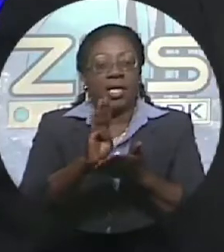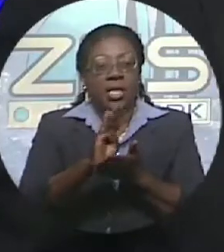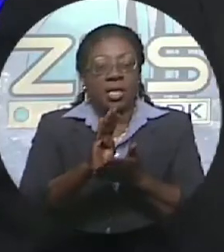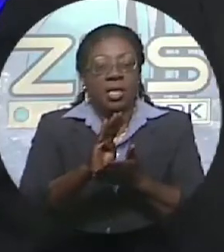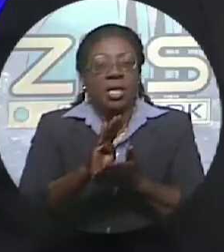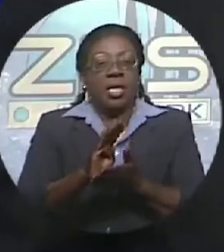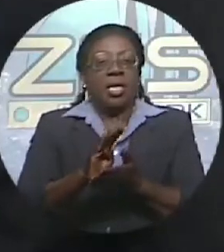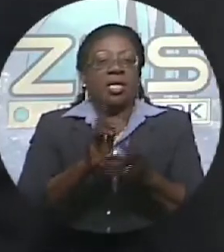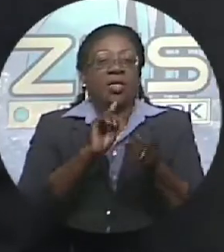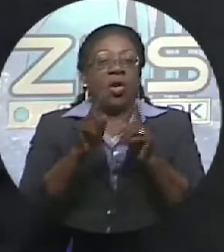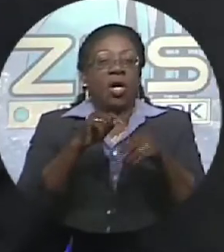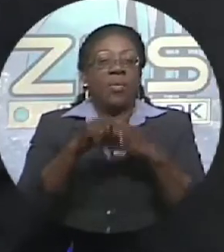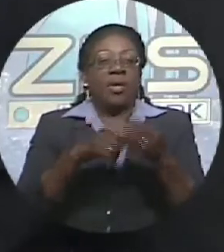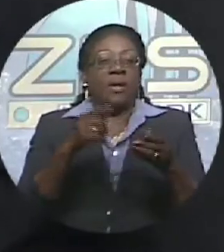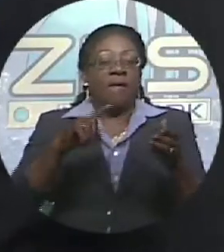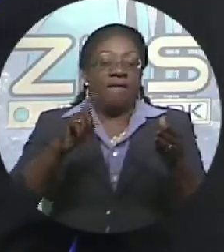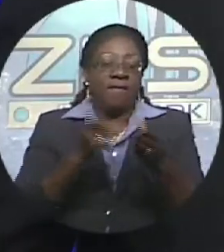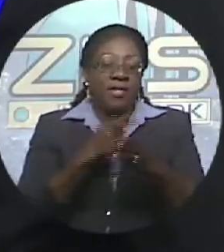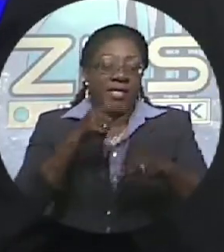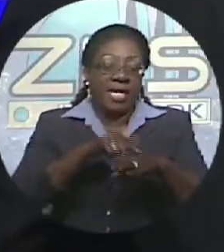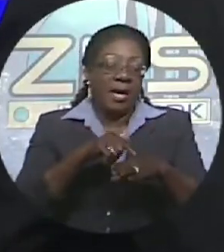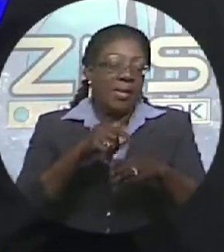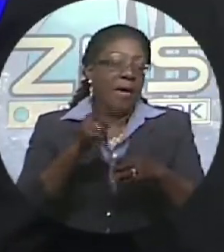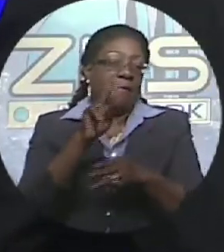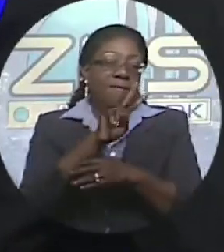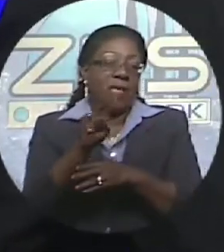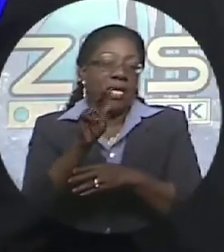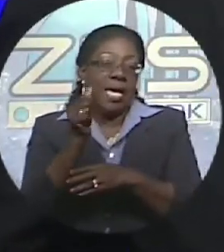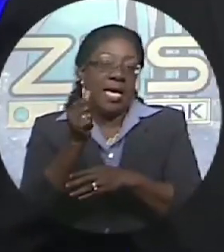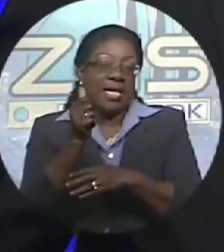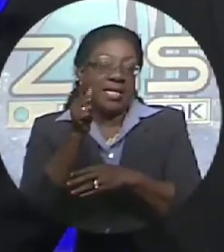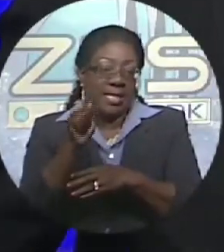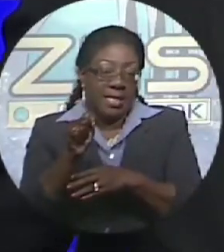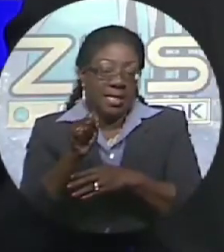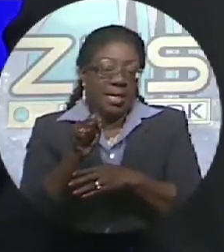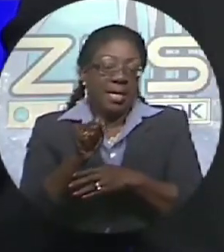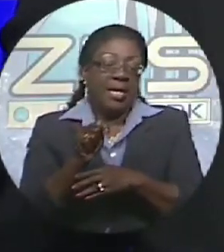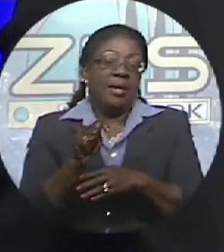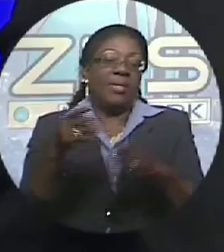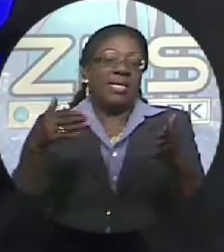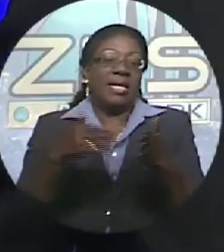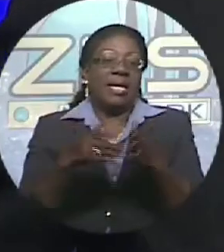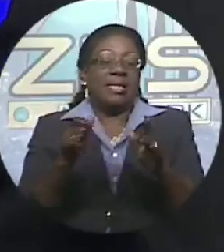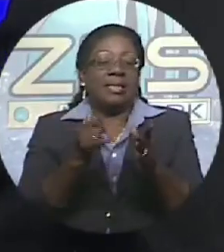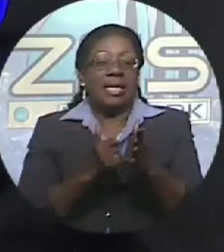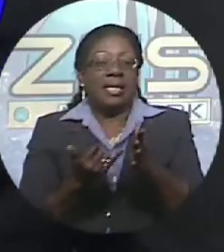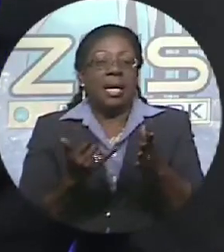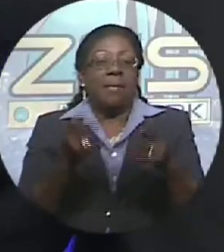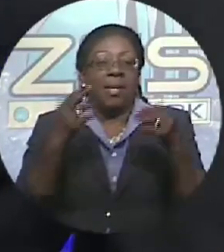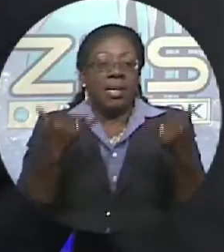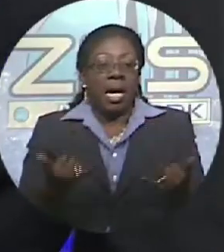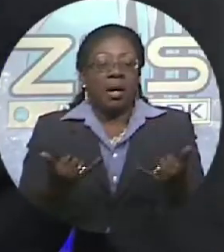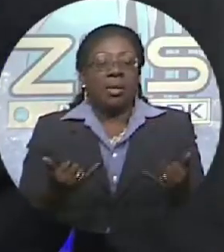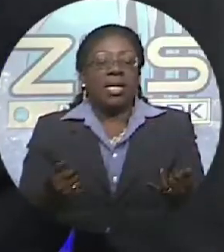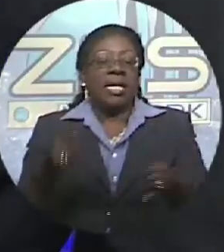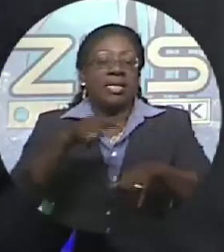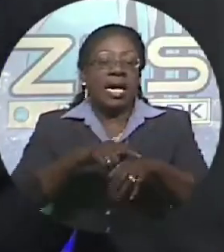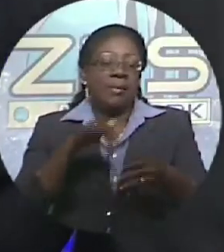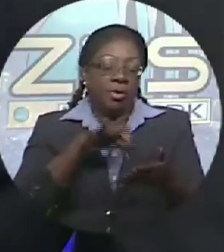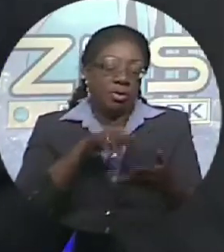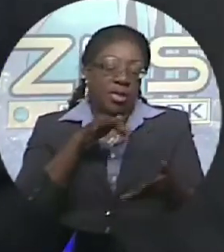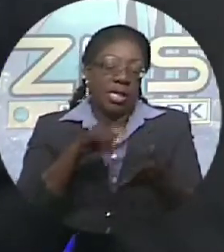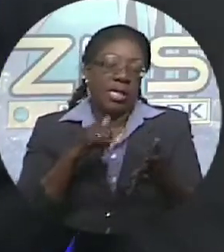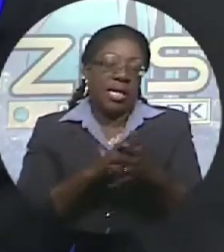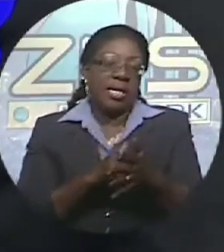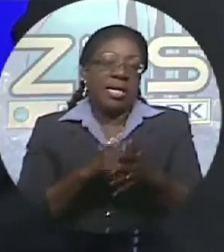-added tax, Senator Gomez says after educating himself on the issue, he has embraced this form of taxation. Here's a list of some items he says